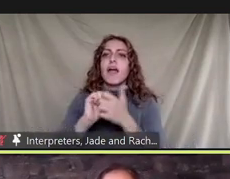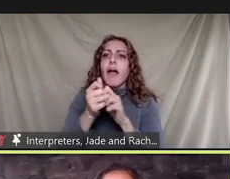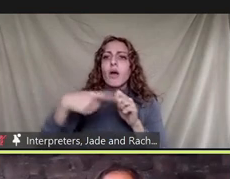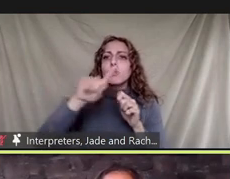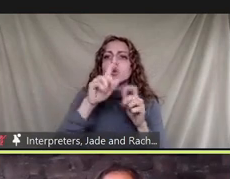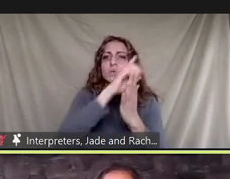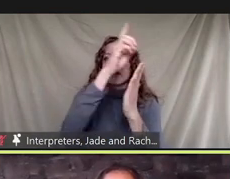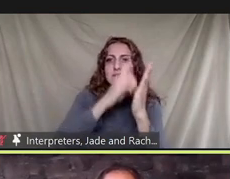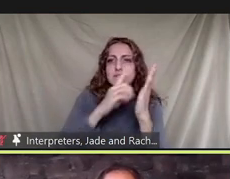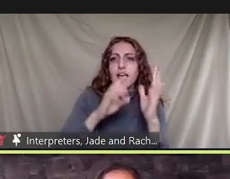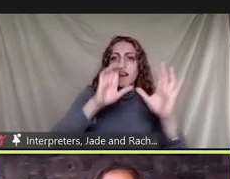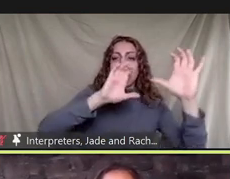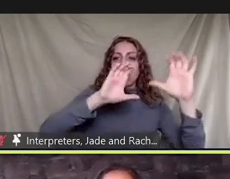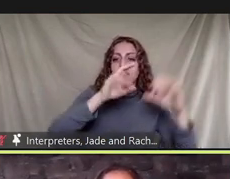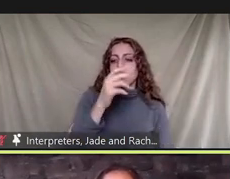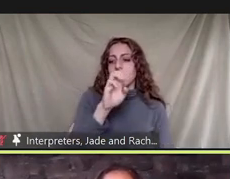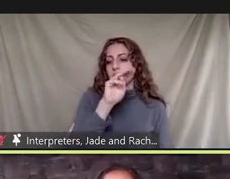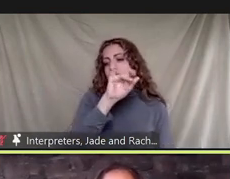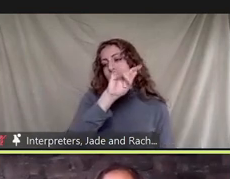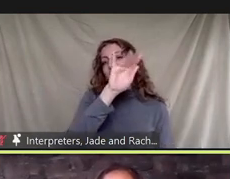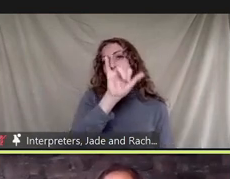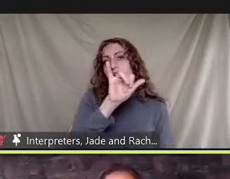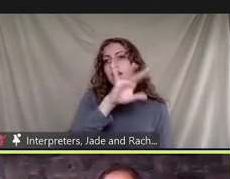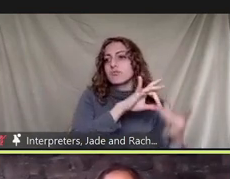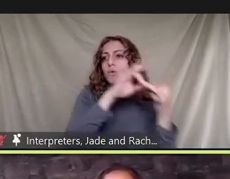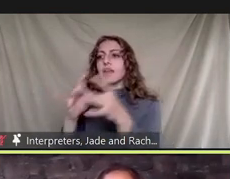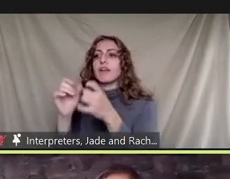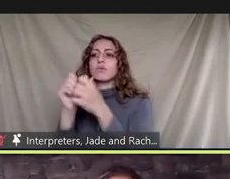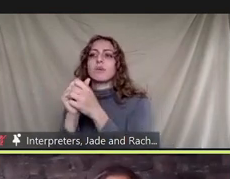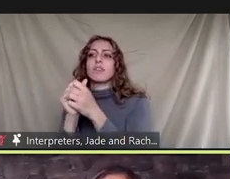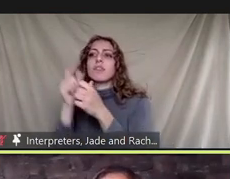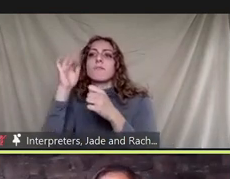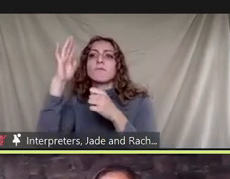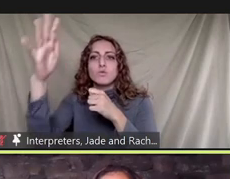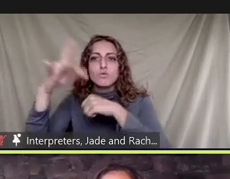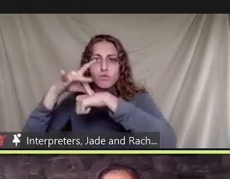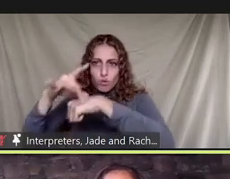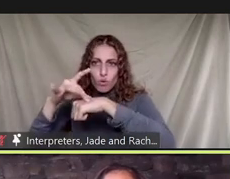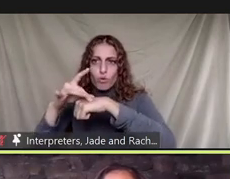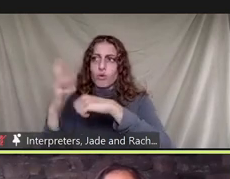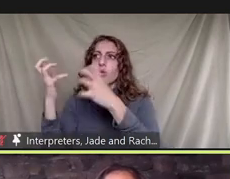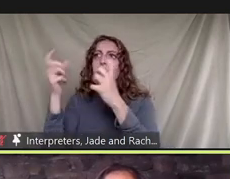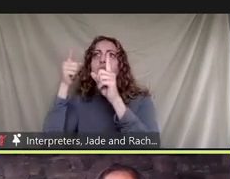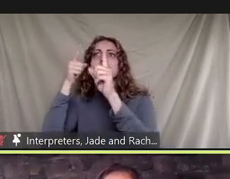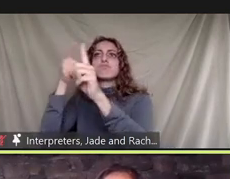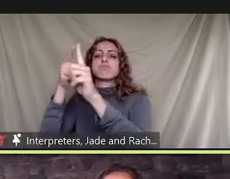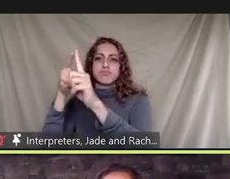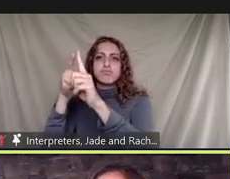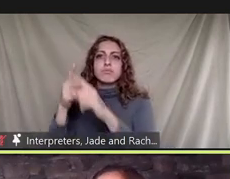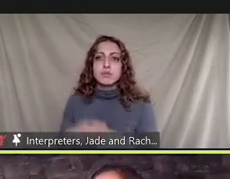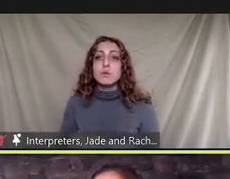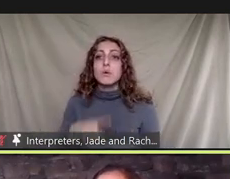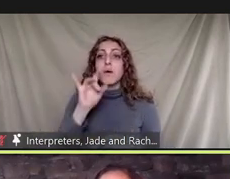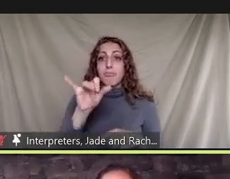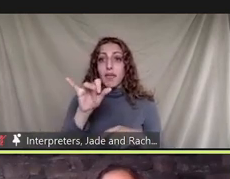to match what we want for tomorrow's earth and so there is resulting paper of that is what i'm going to present